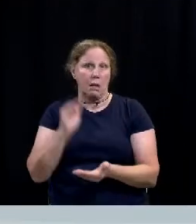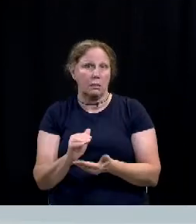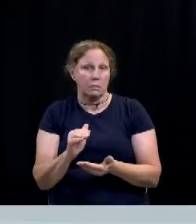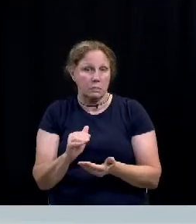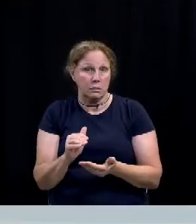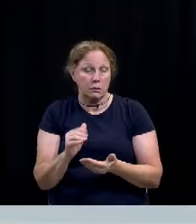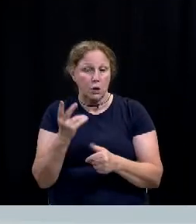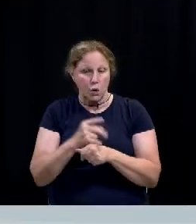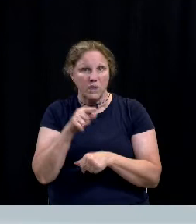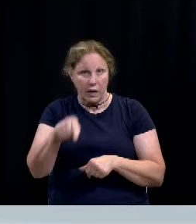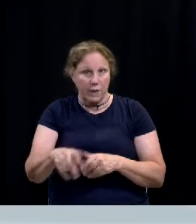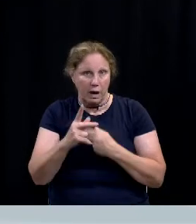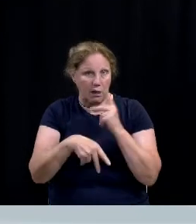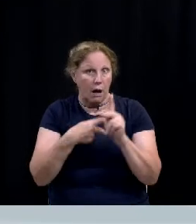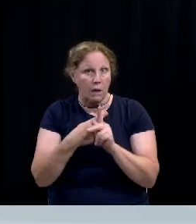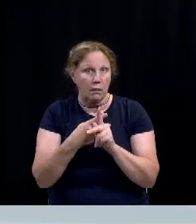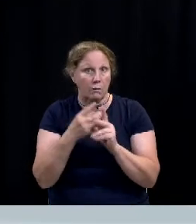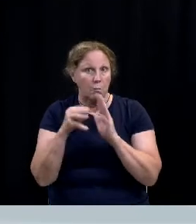this program